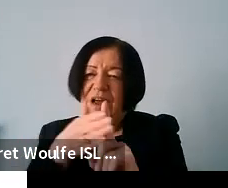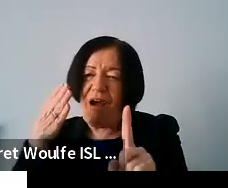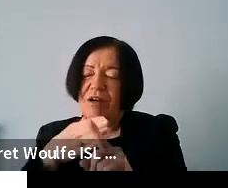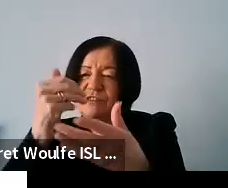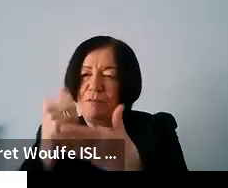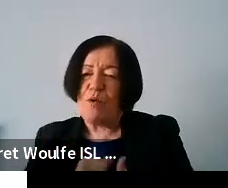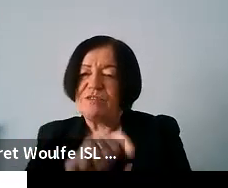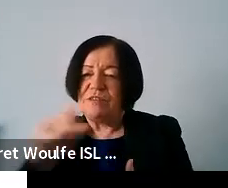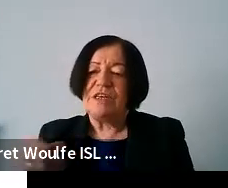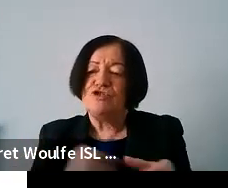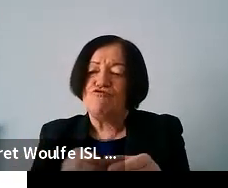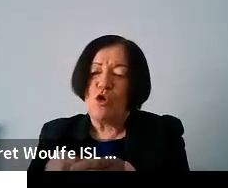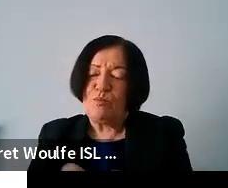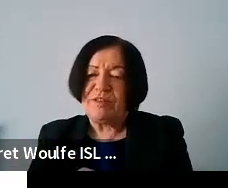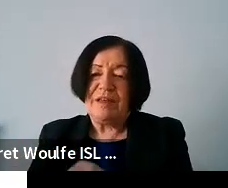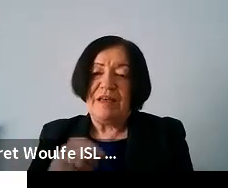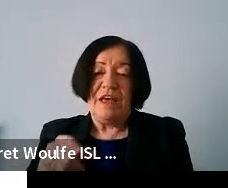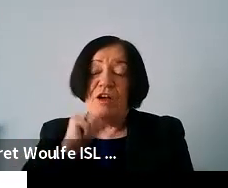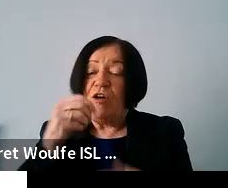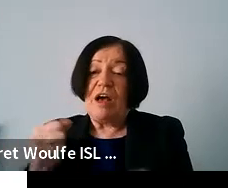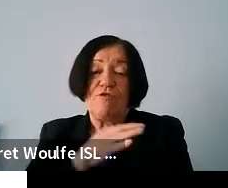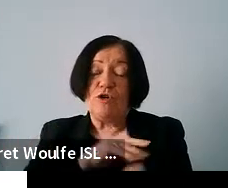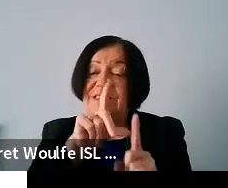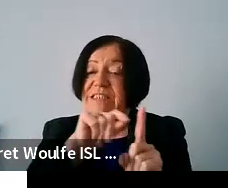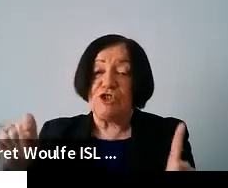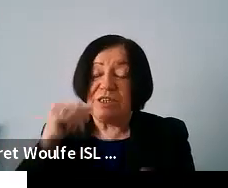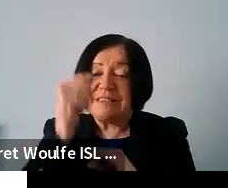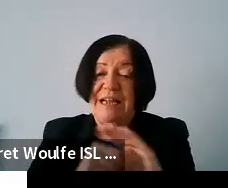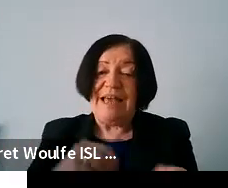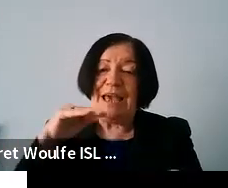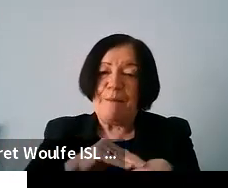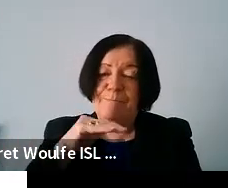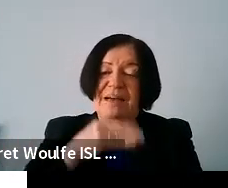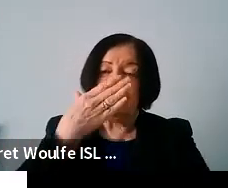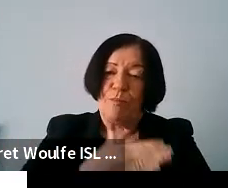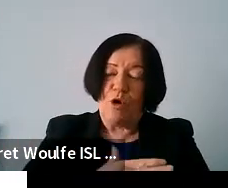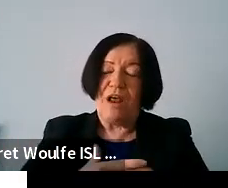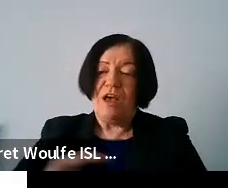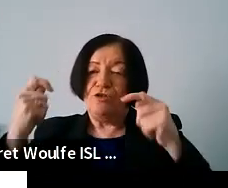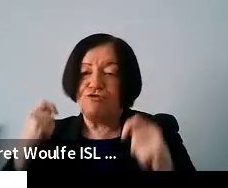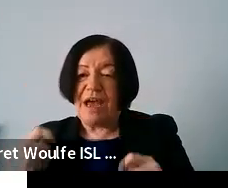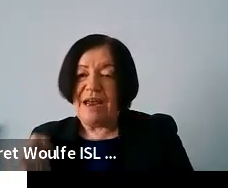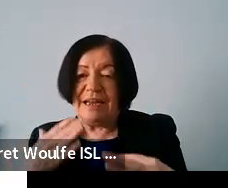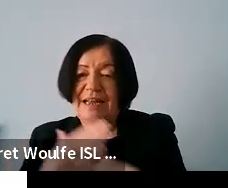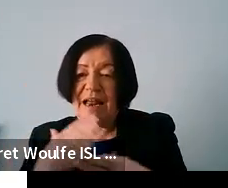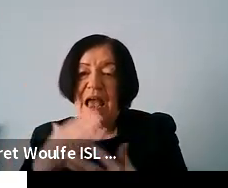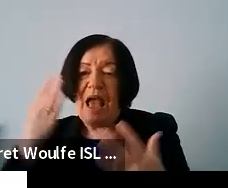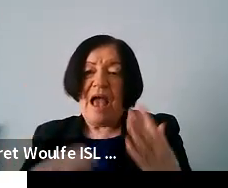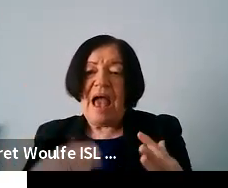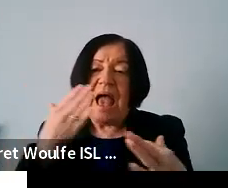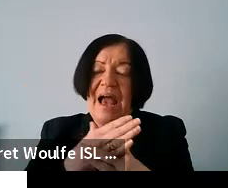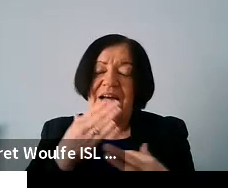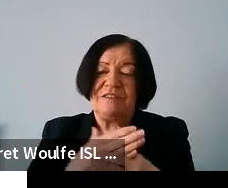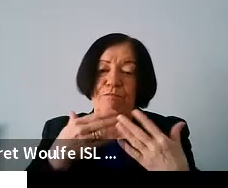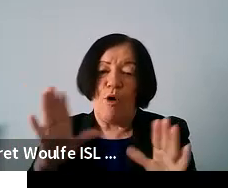particular groups because if you don't have good digital skills it impacts the employment and training you can access how you can access public